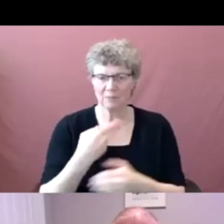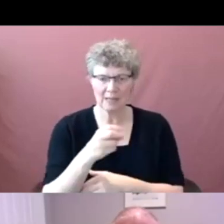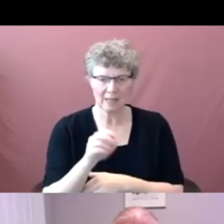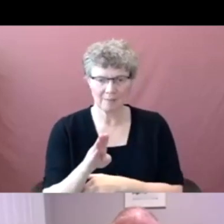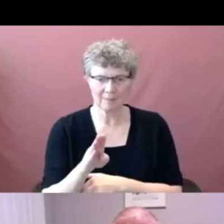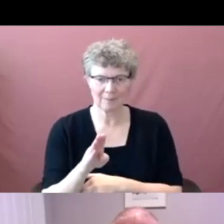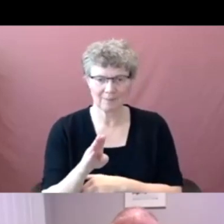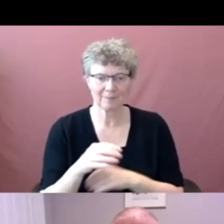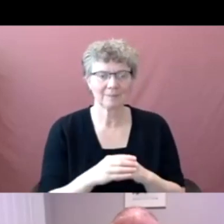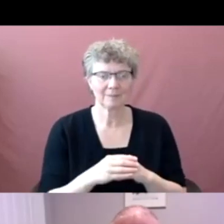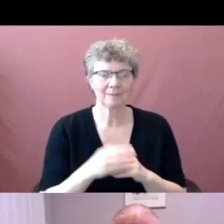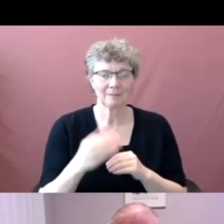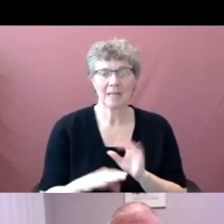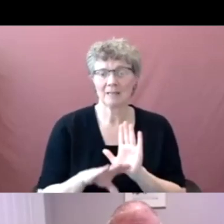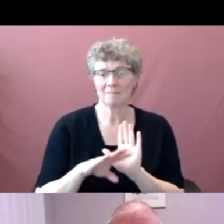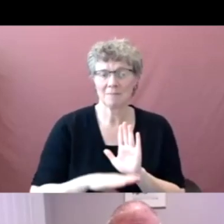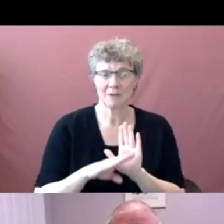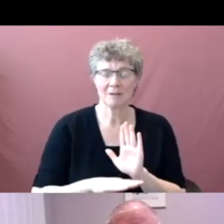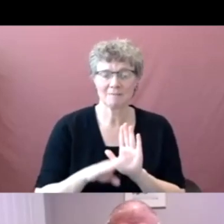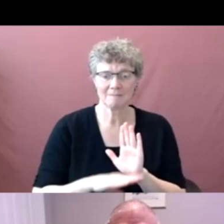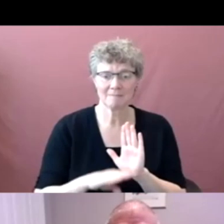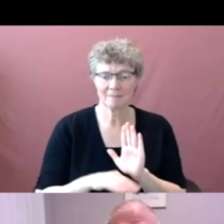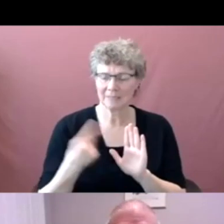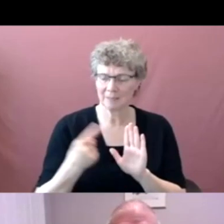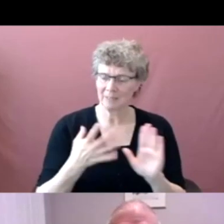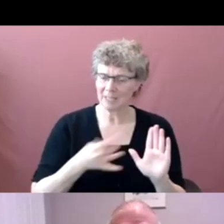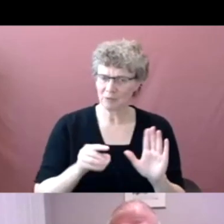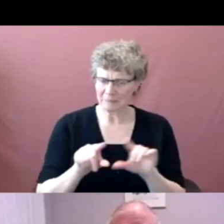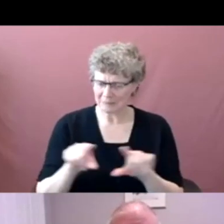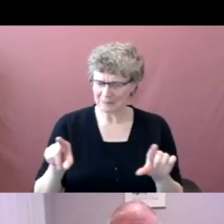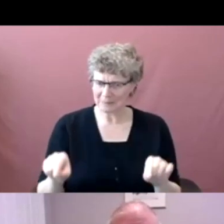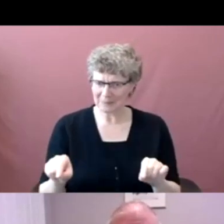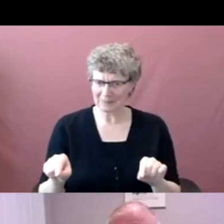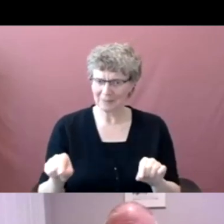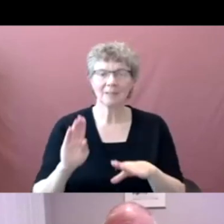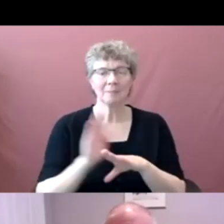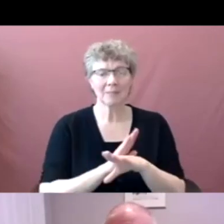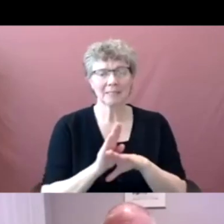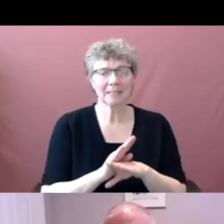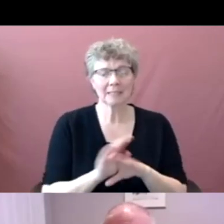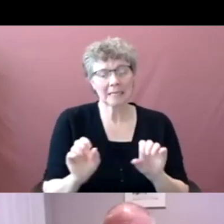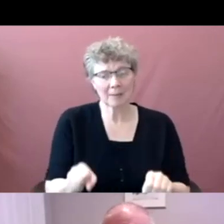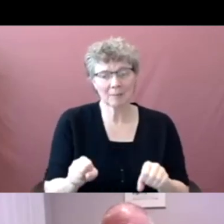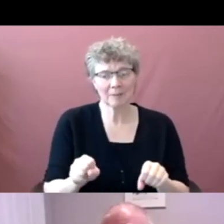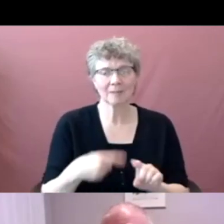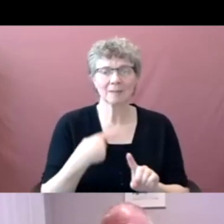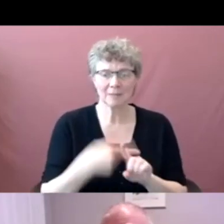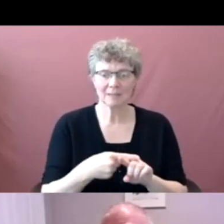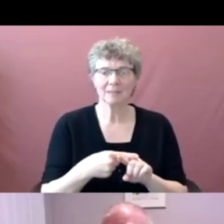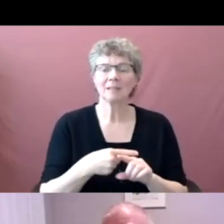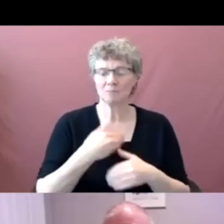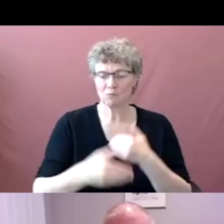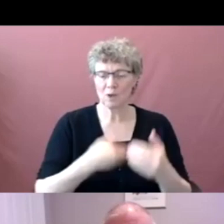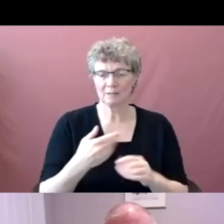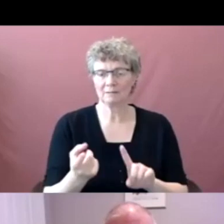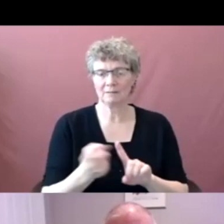interesting at the very bottom there. You'll see the business capability and process automation. So this is where some of you